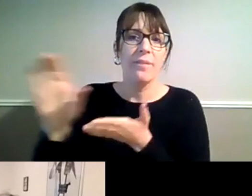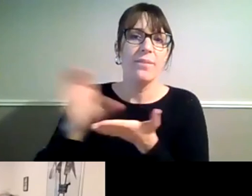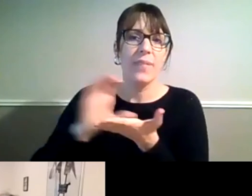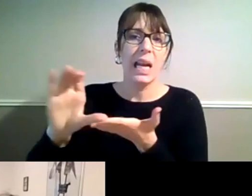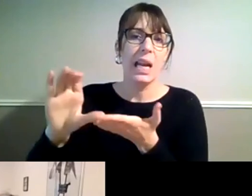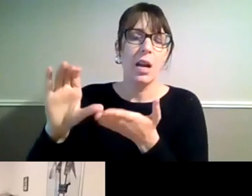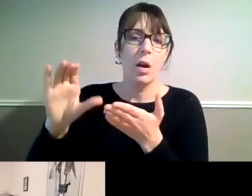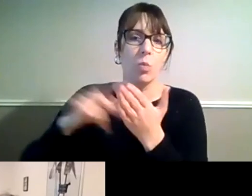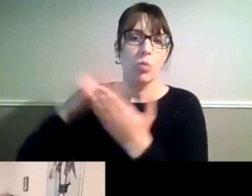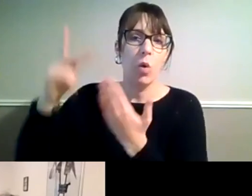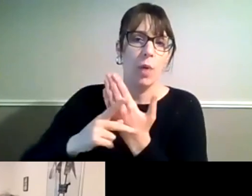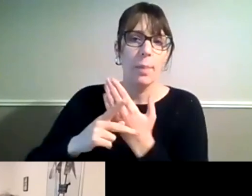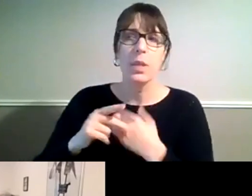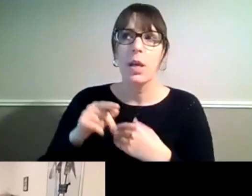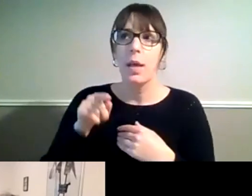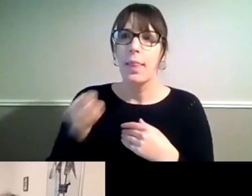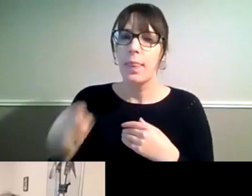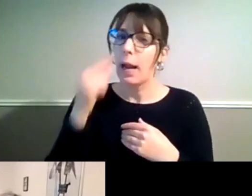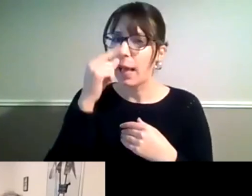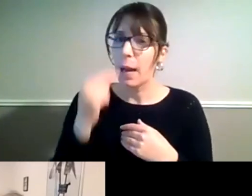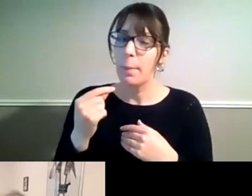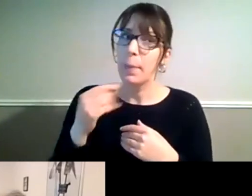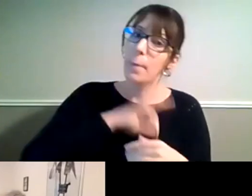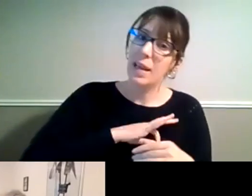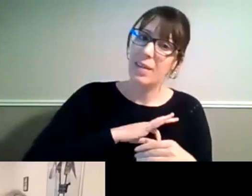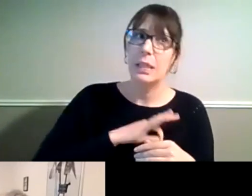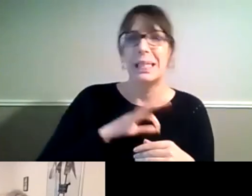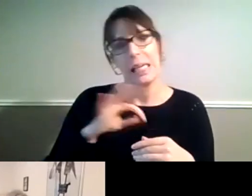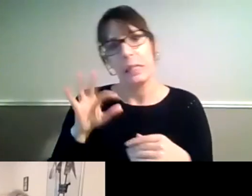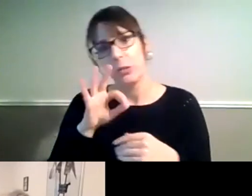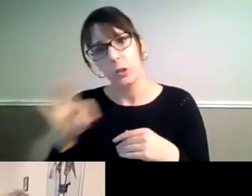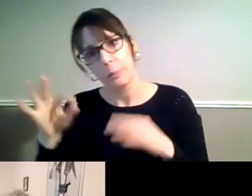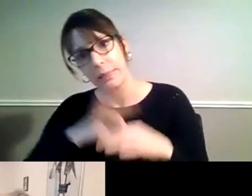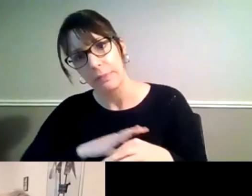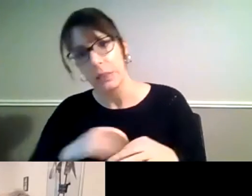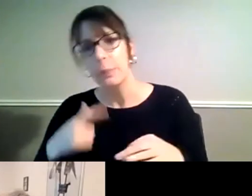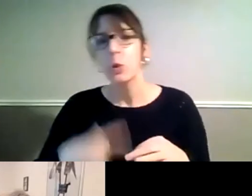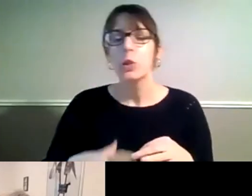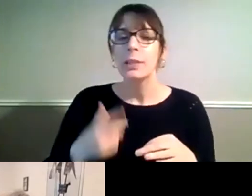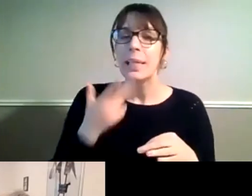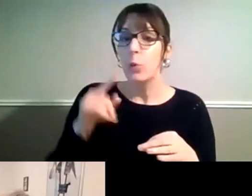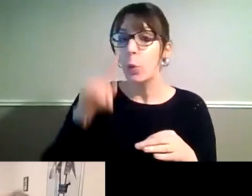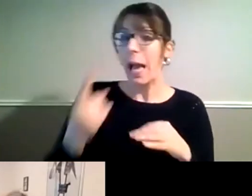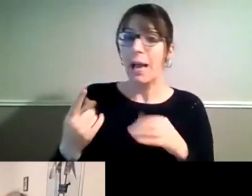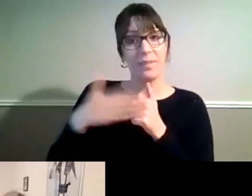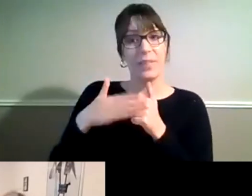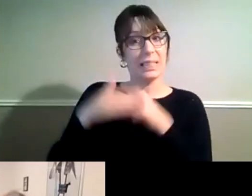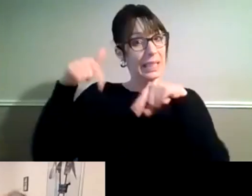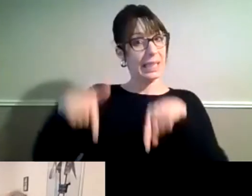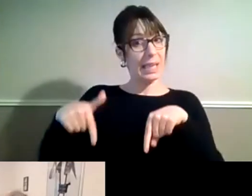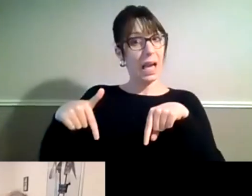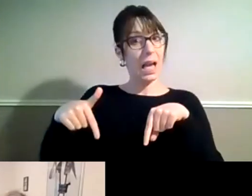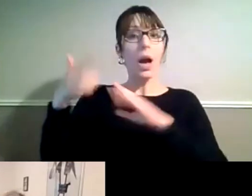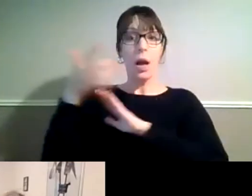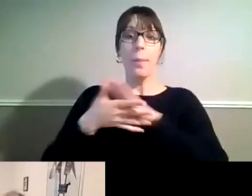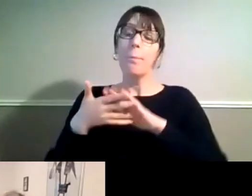may be an advantage and a disadvantage because of course if you don't have a domestic remedy you can then immediately go to running a